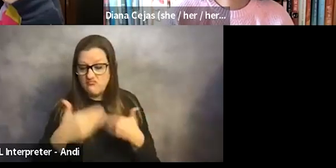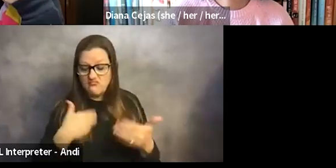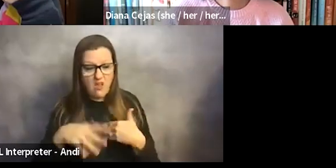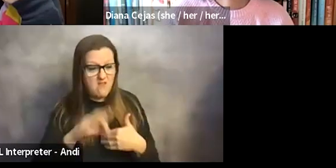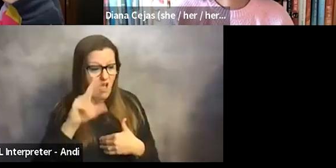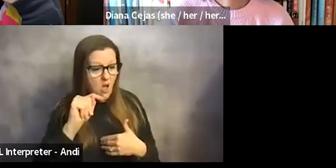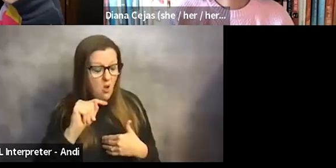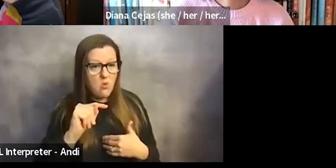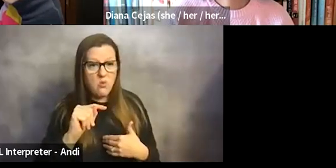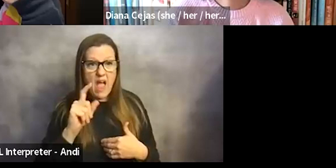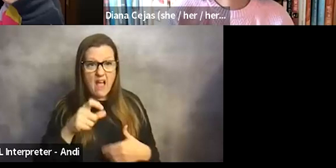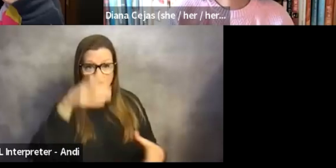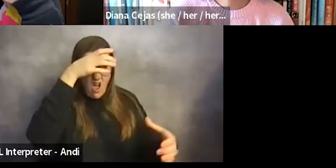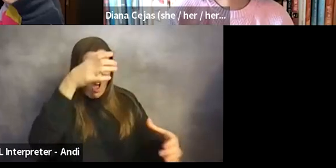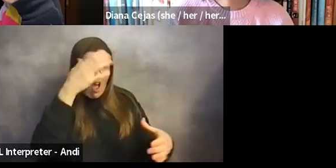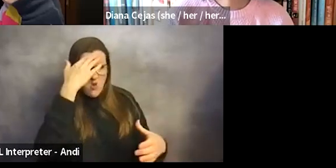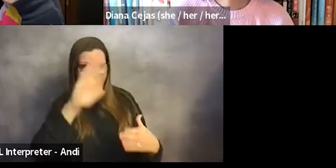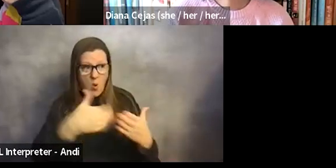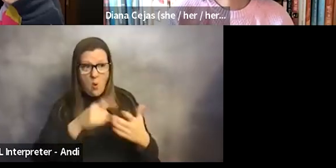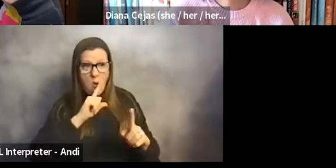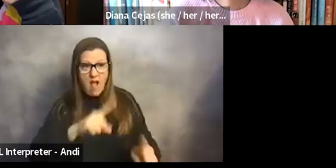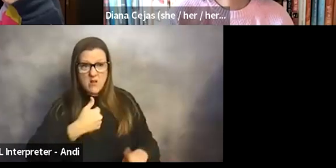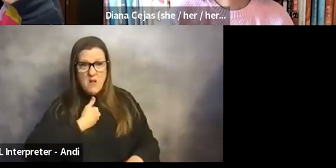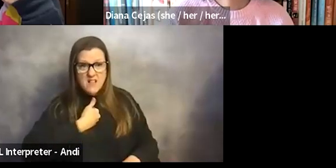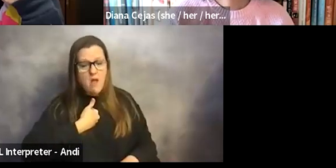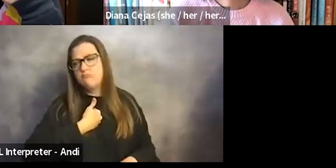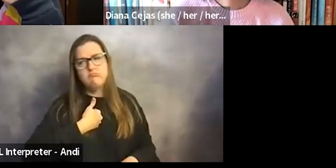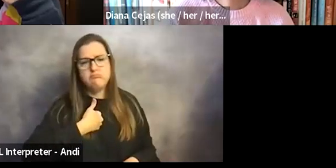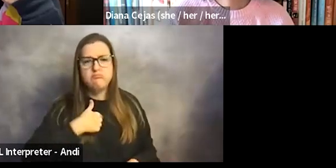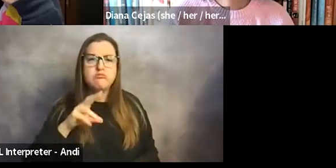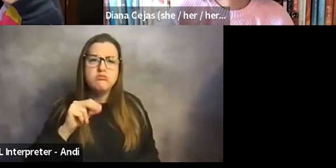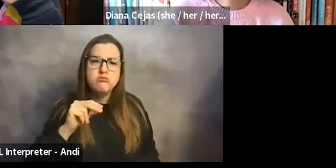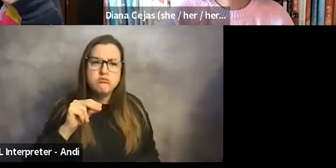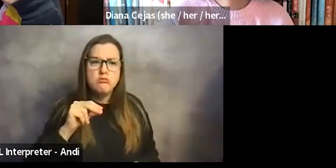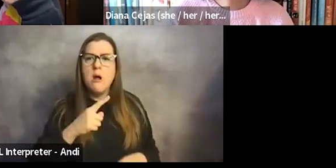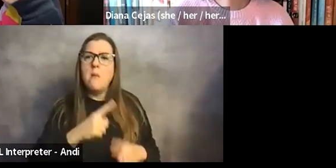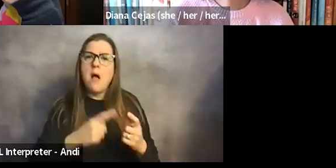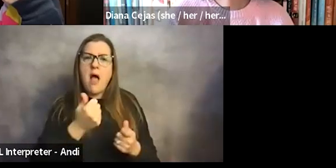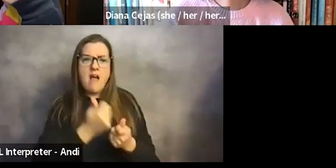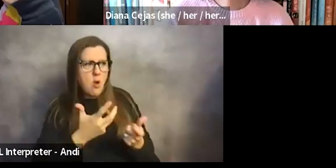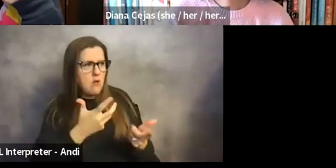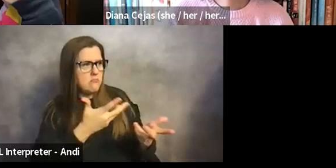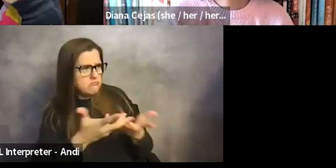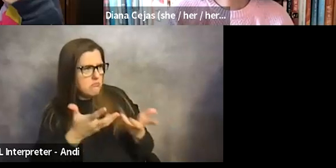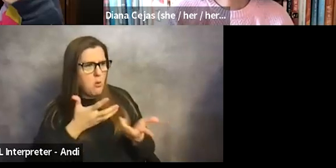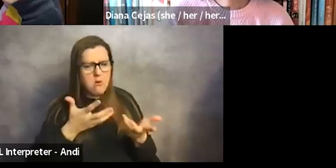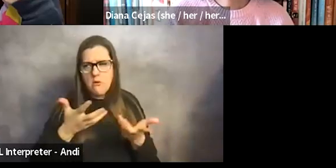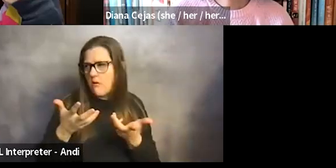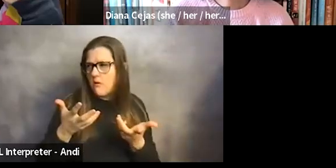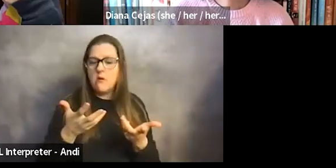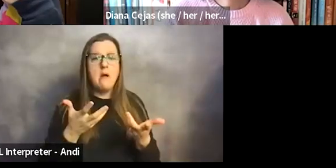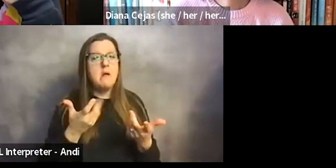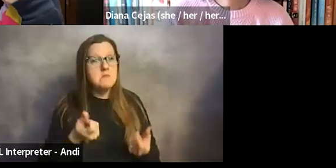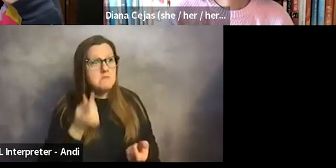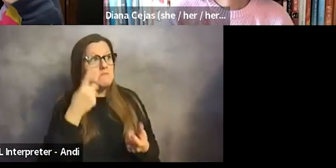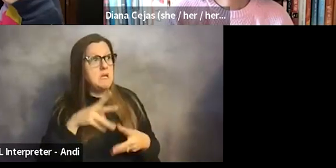have all the answers, right, of what you need to be successful, but you need each party to be willing to take on the challenge of coming up